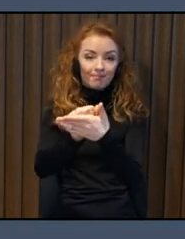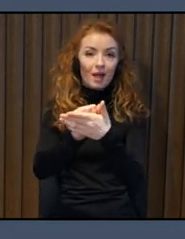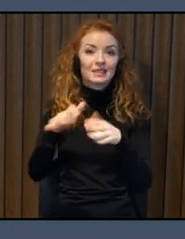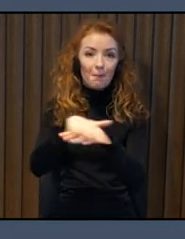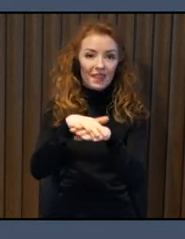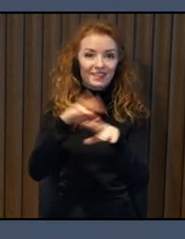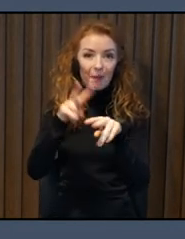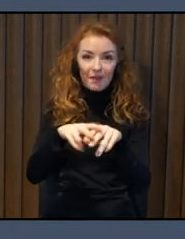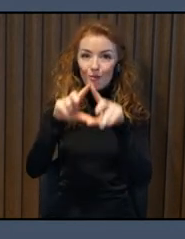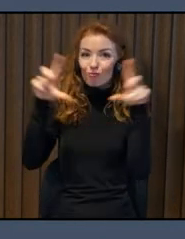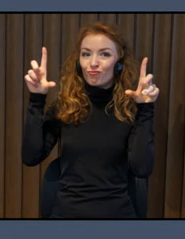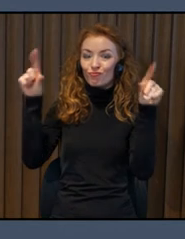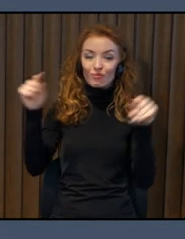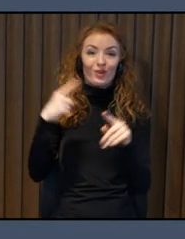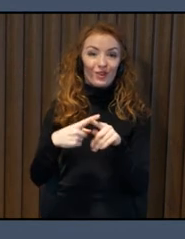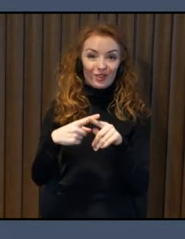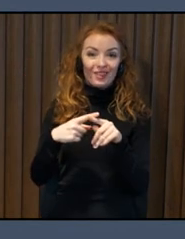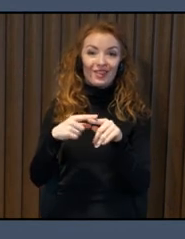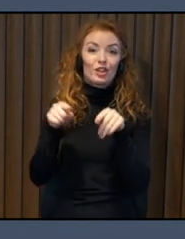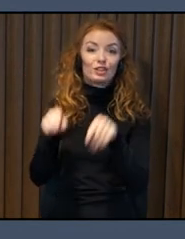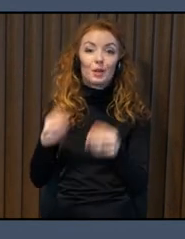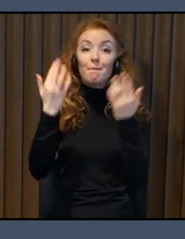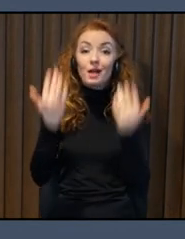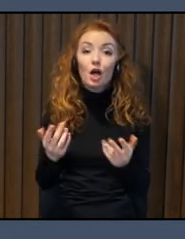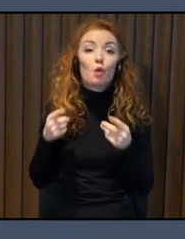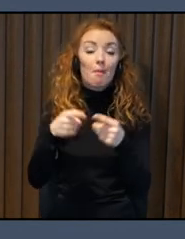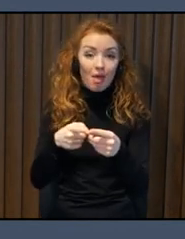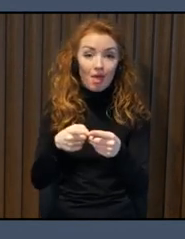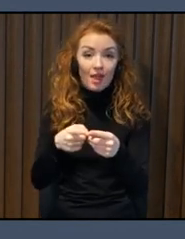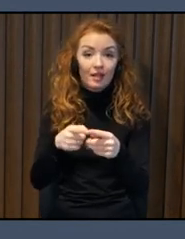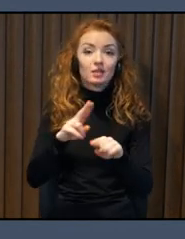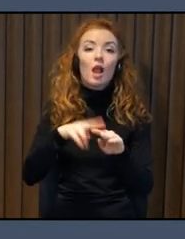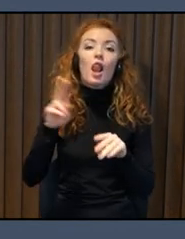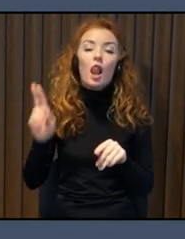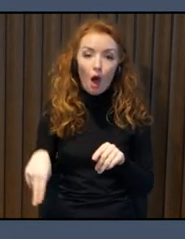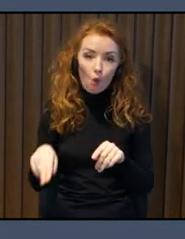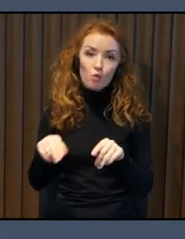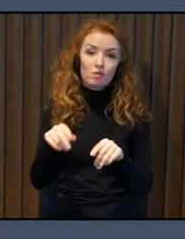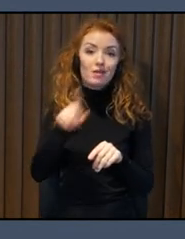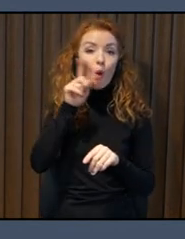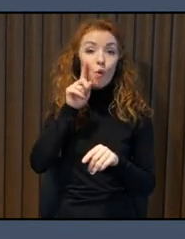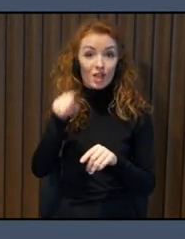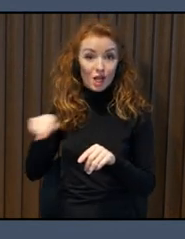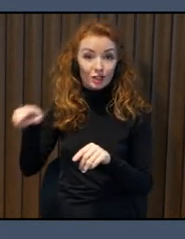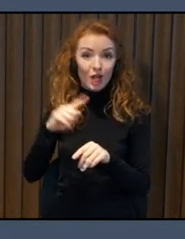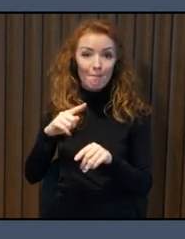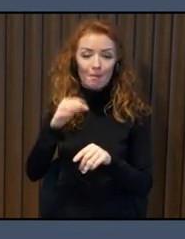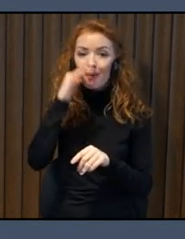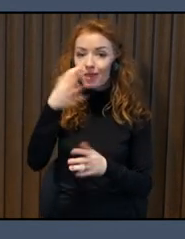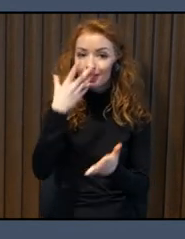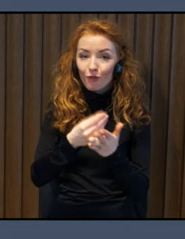to allow young people a voice in the public space and to affect society into discussing and challenging destructive norms.